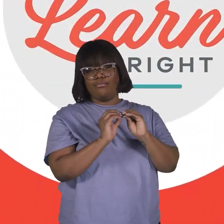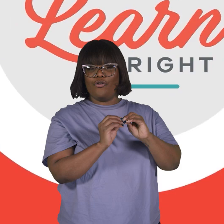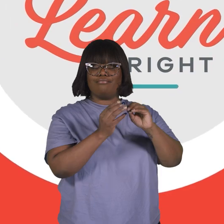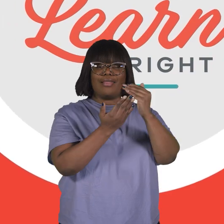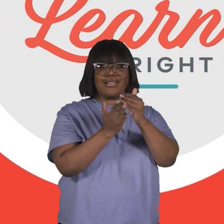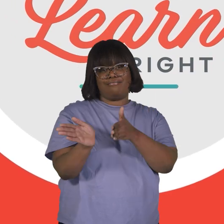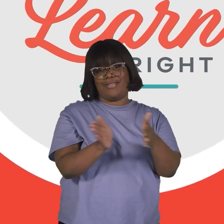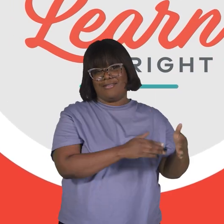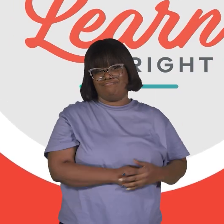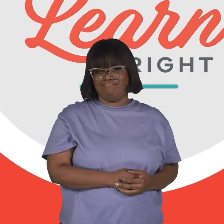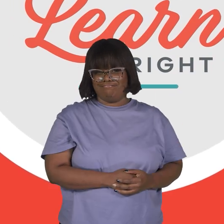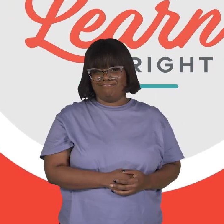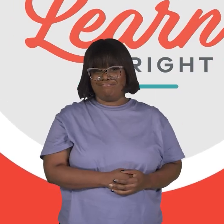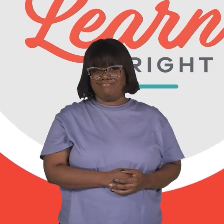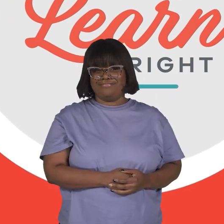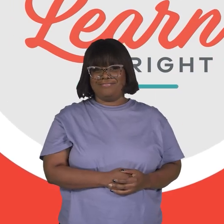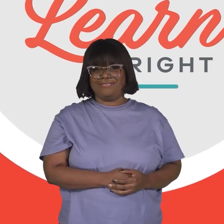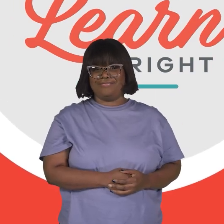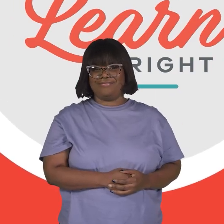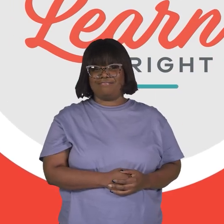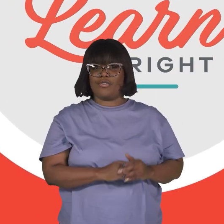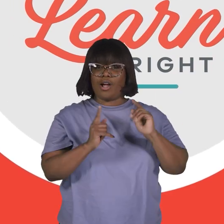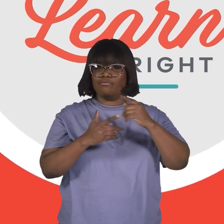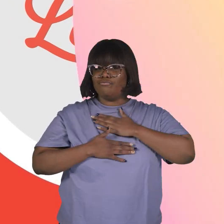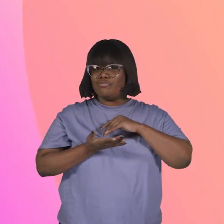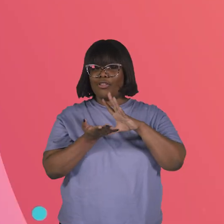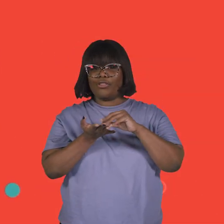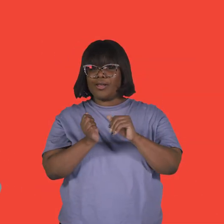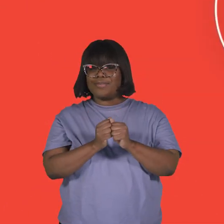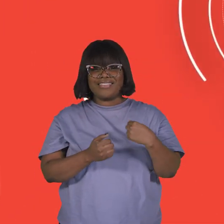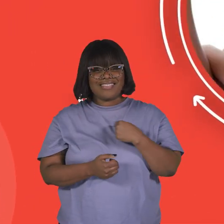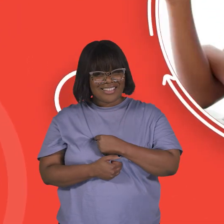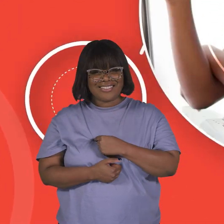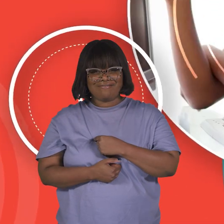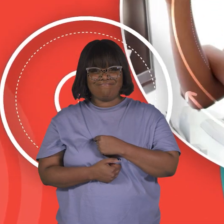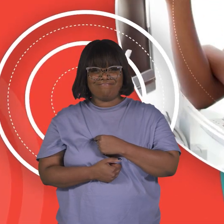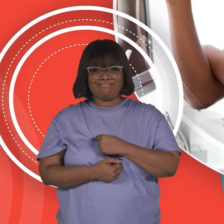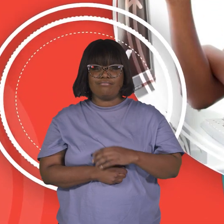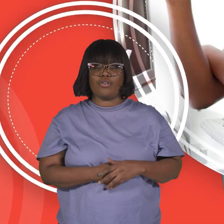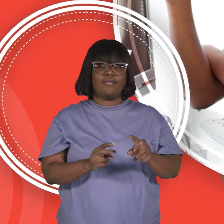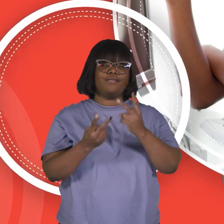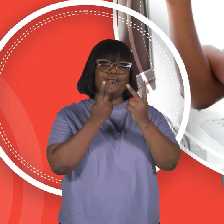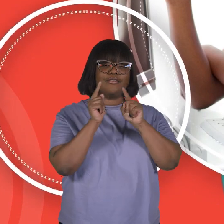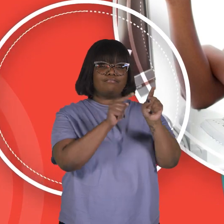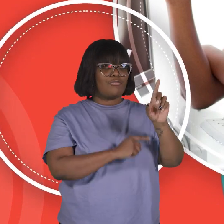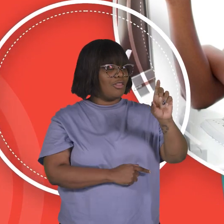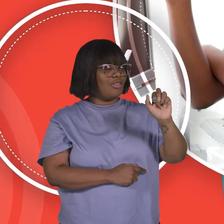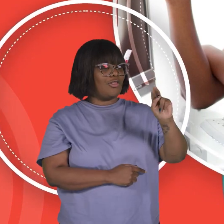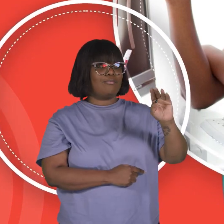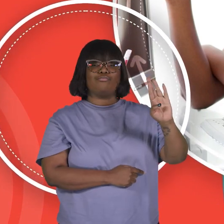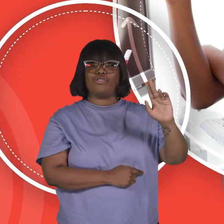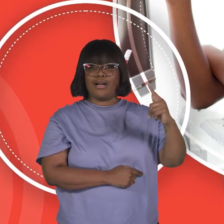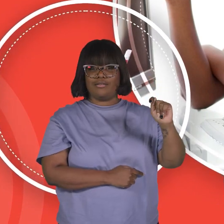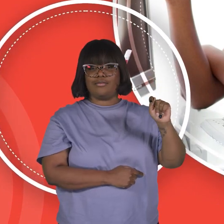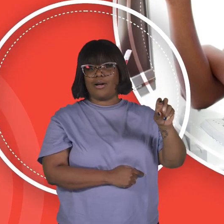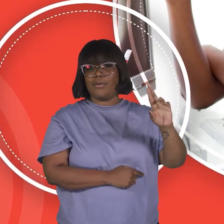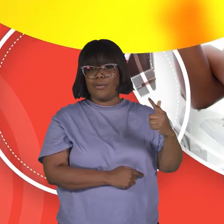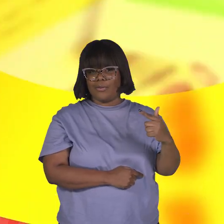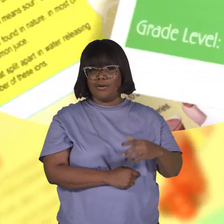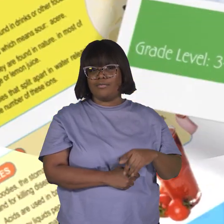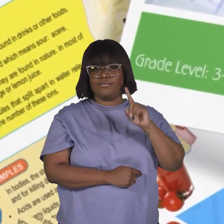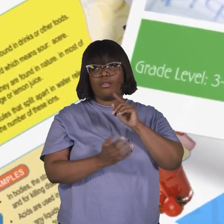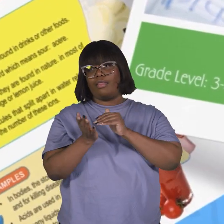Hope you had fun learning with us. Visit us at learnbright.org for thousands of free